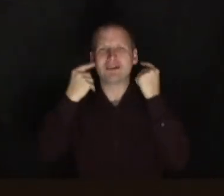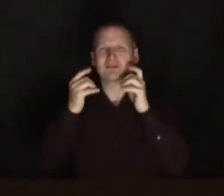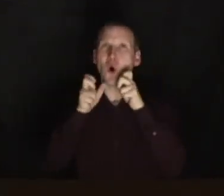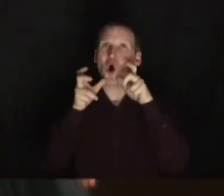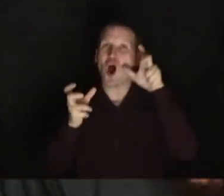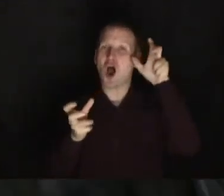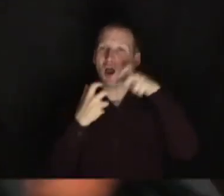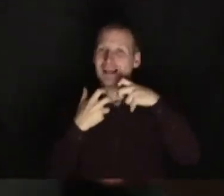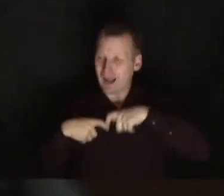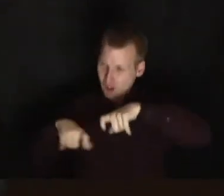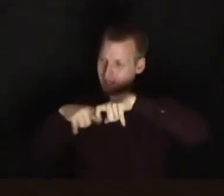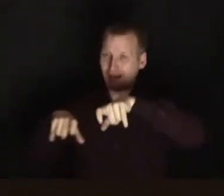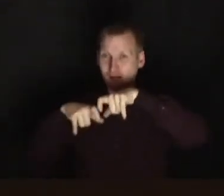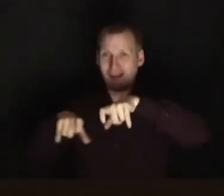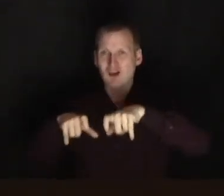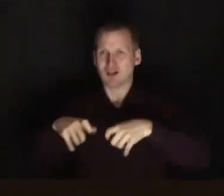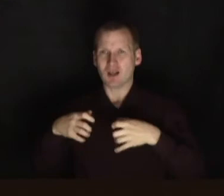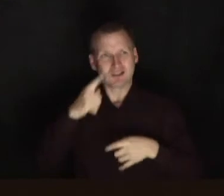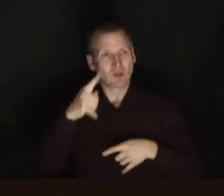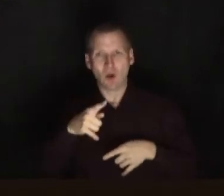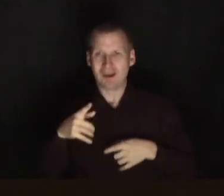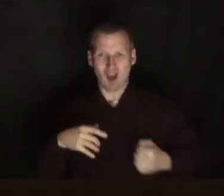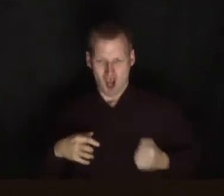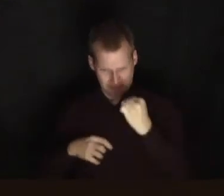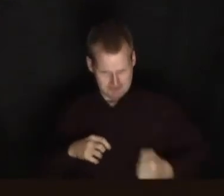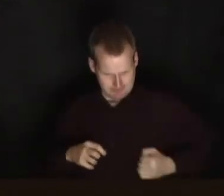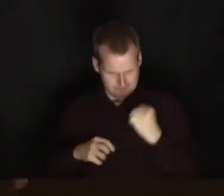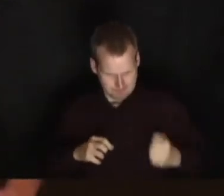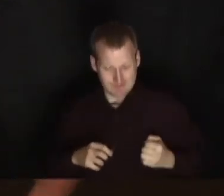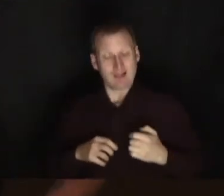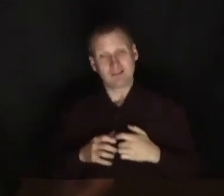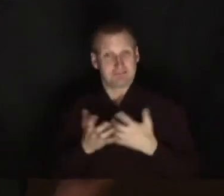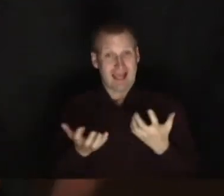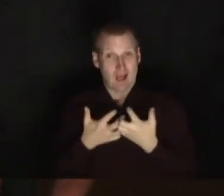carry on with this. I don't know if you held his arm still if he could still do that but anyway